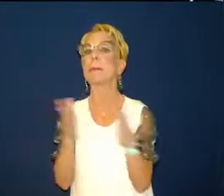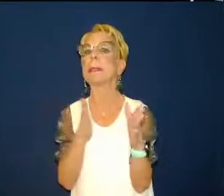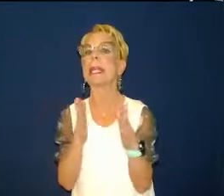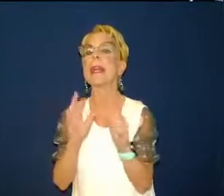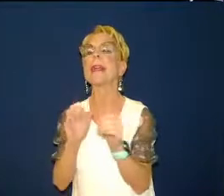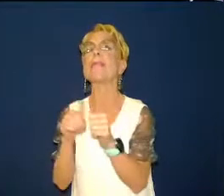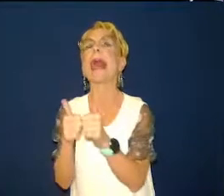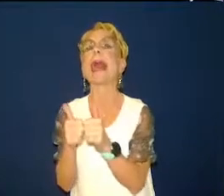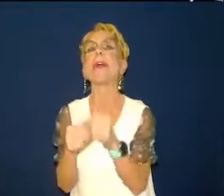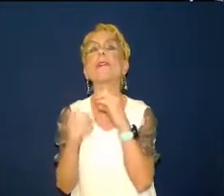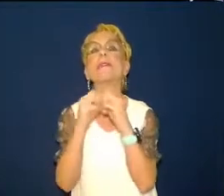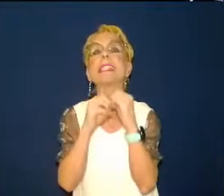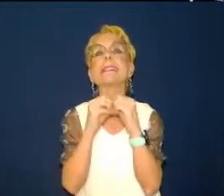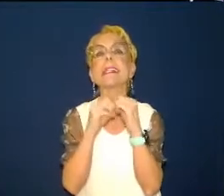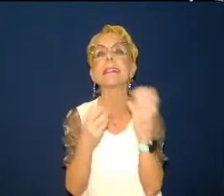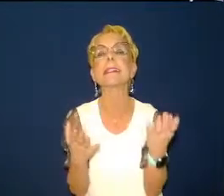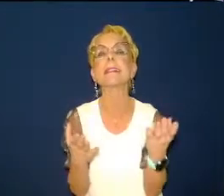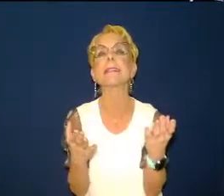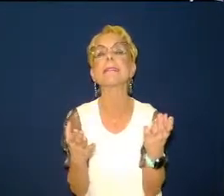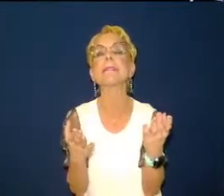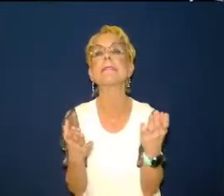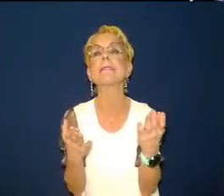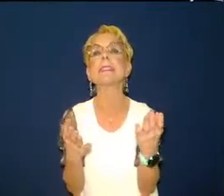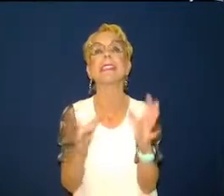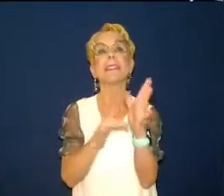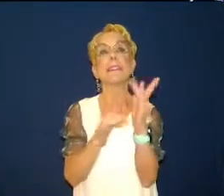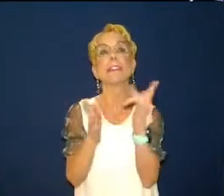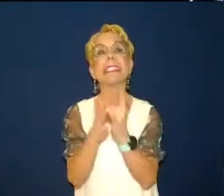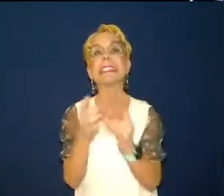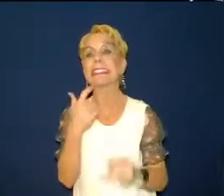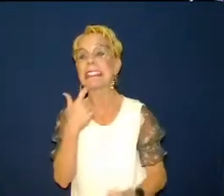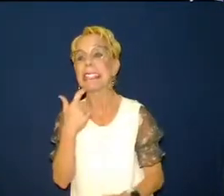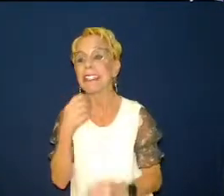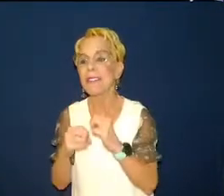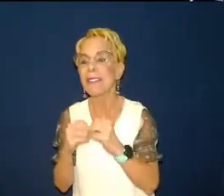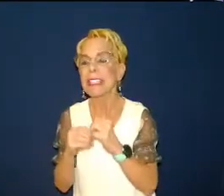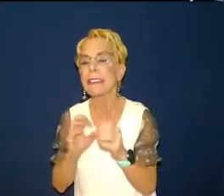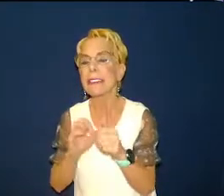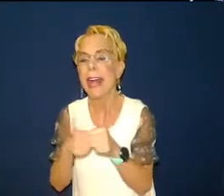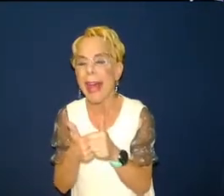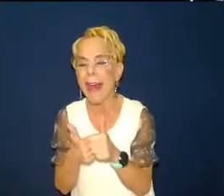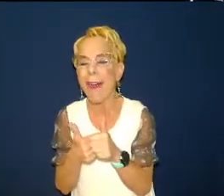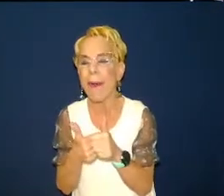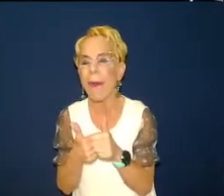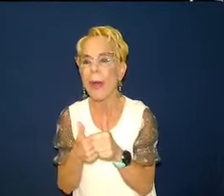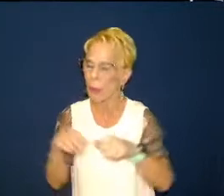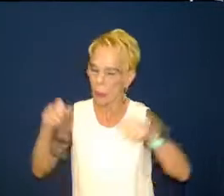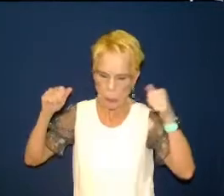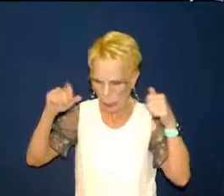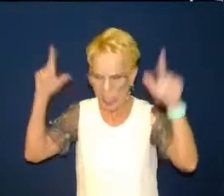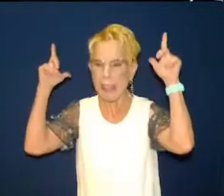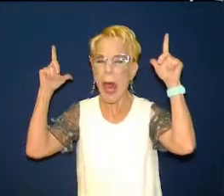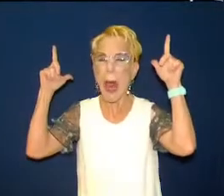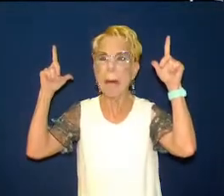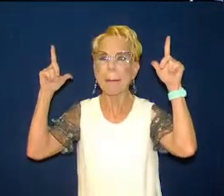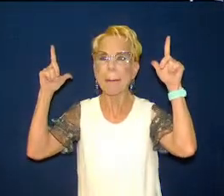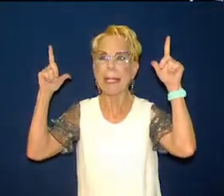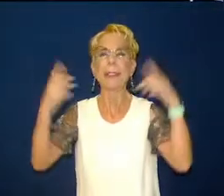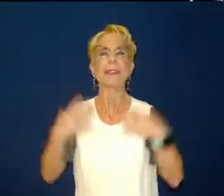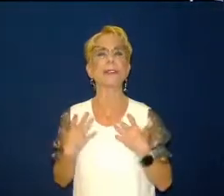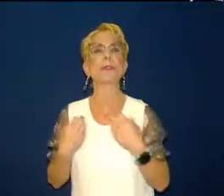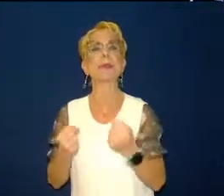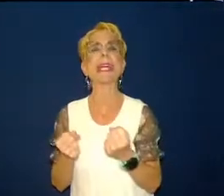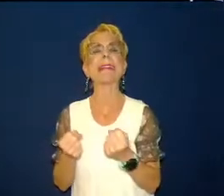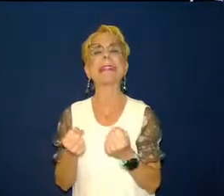and three here's what it says wake up strengthen what remains you see that wake up strengthen what remains in other words